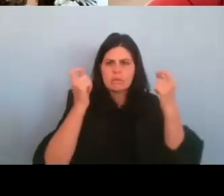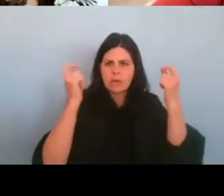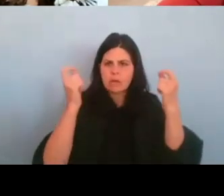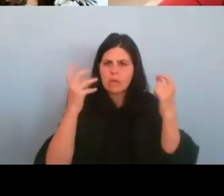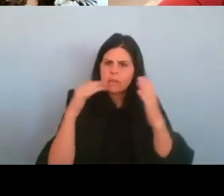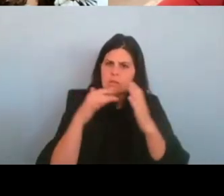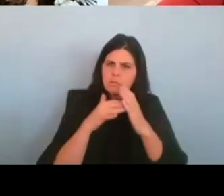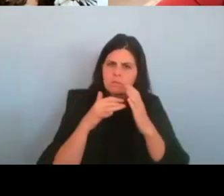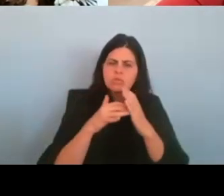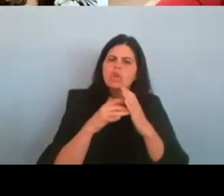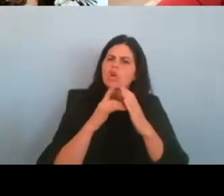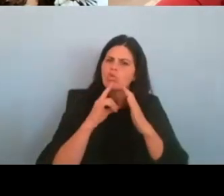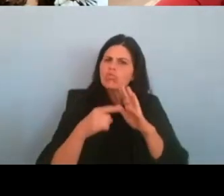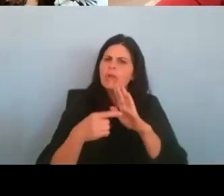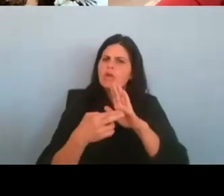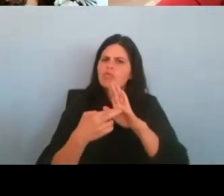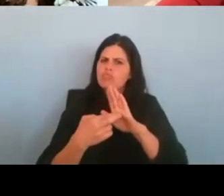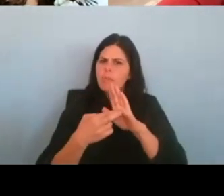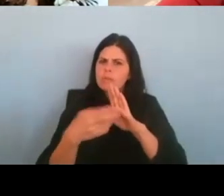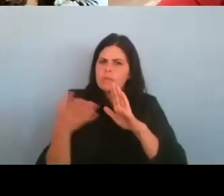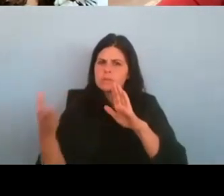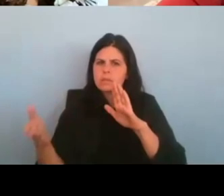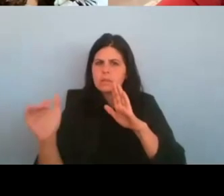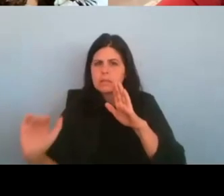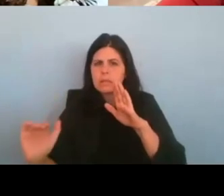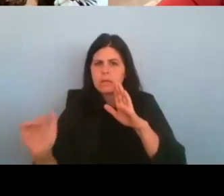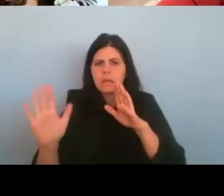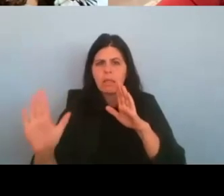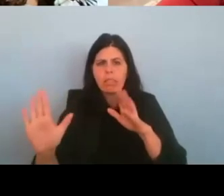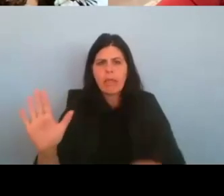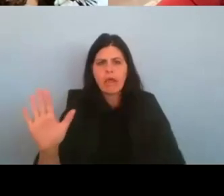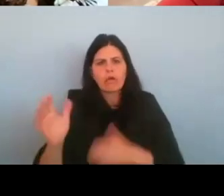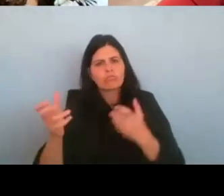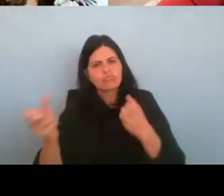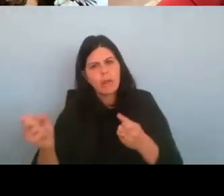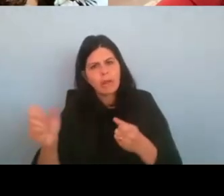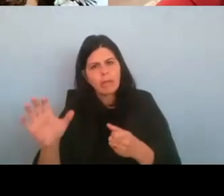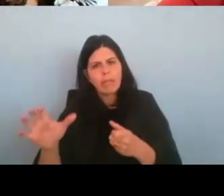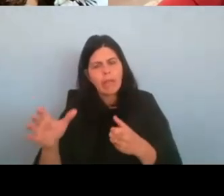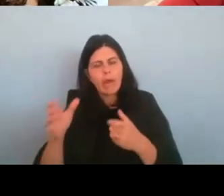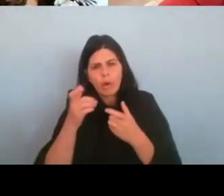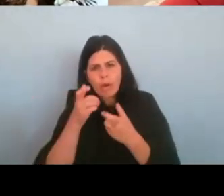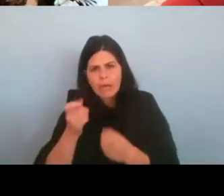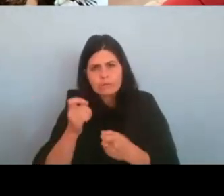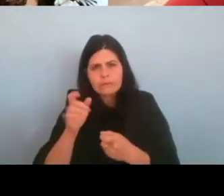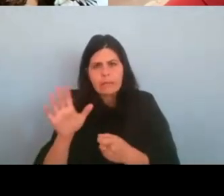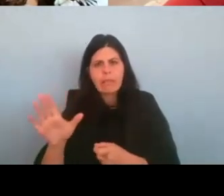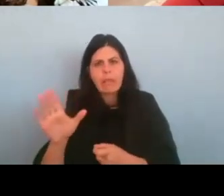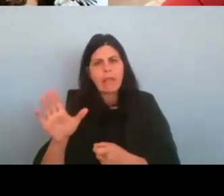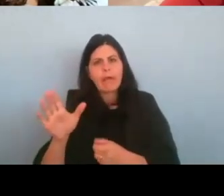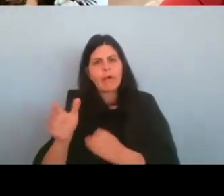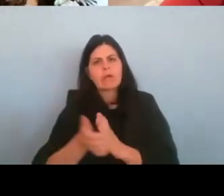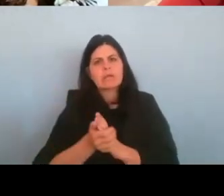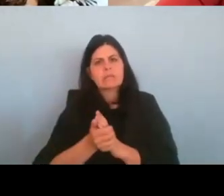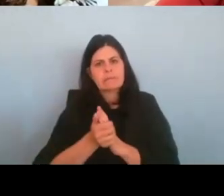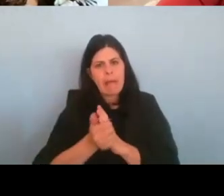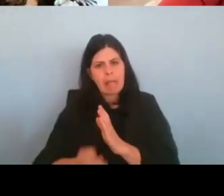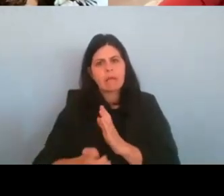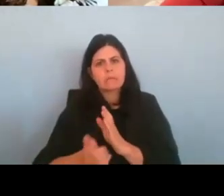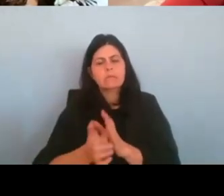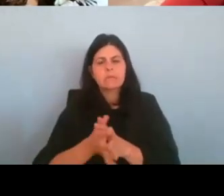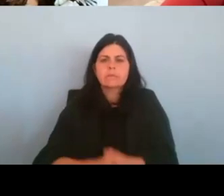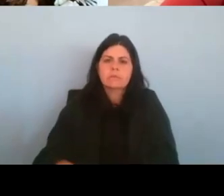the child, of the kids' strengths and interests and talents. So that has really